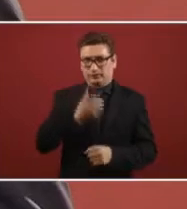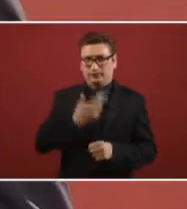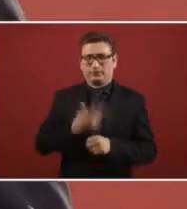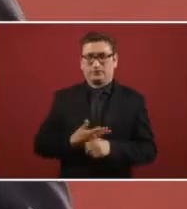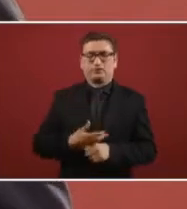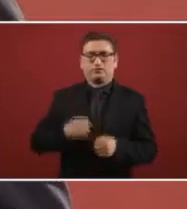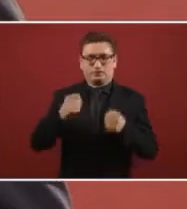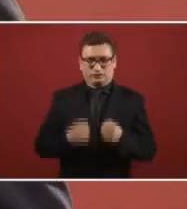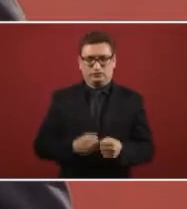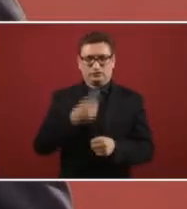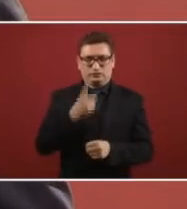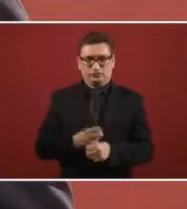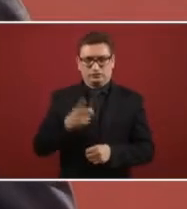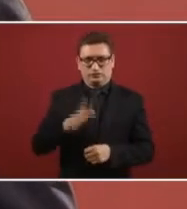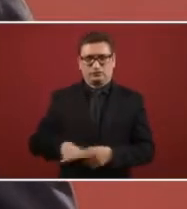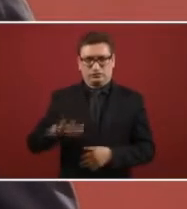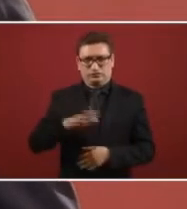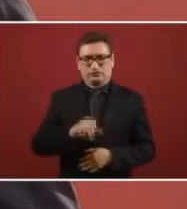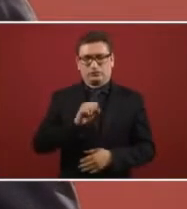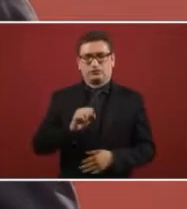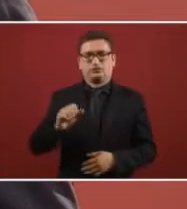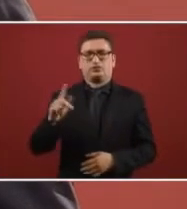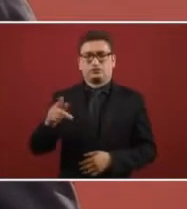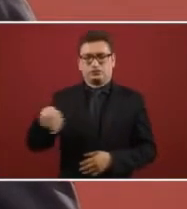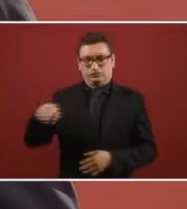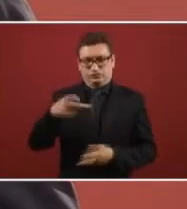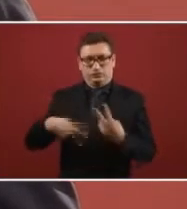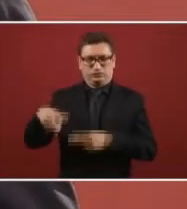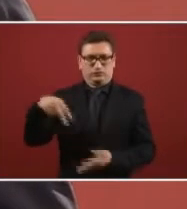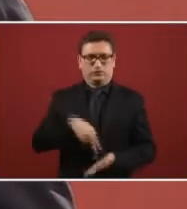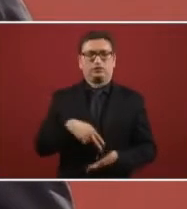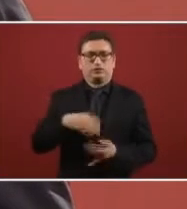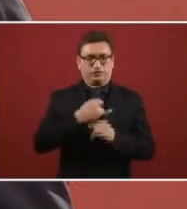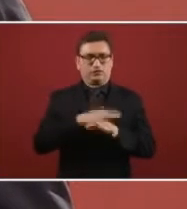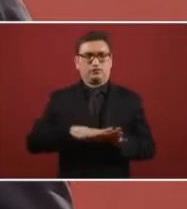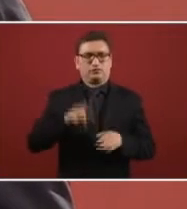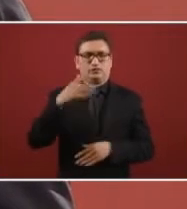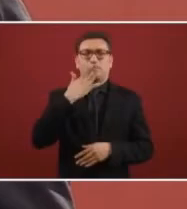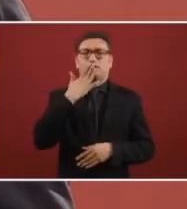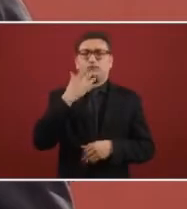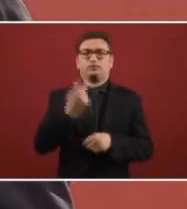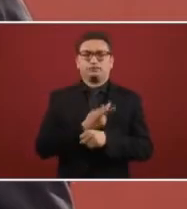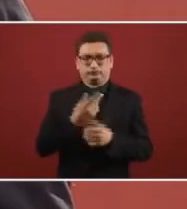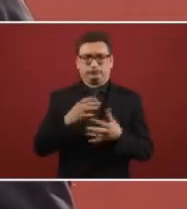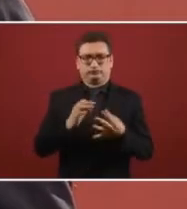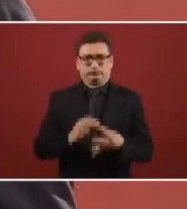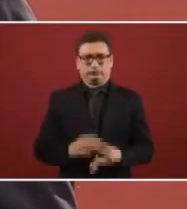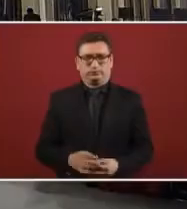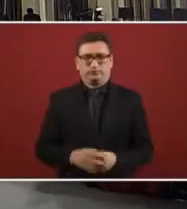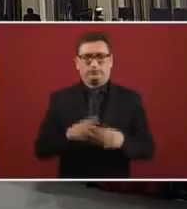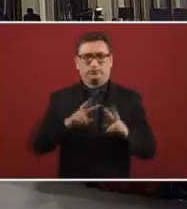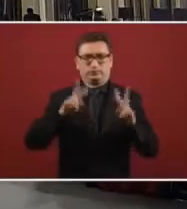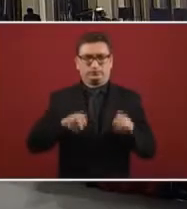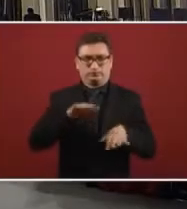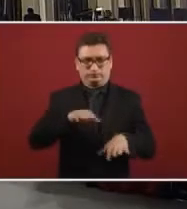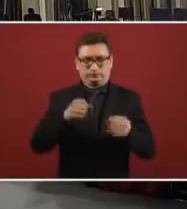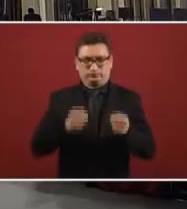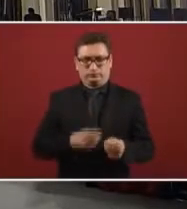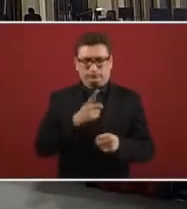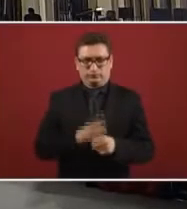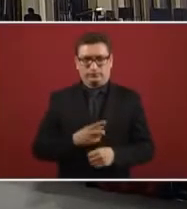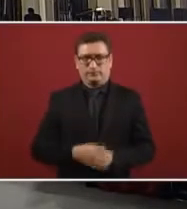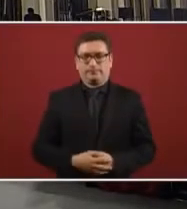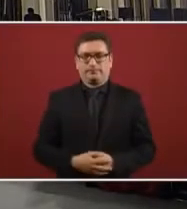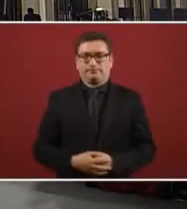We're going to ask the Secretary of Public Safety to come and inform us regarding their situation and insecurity